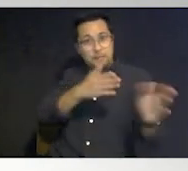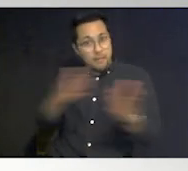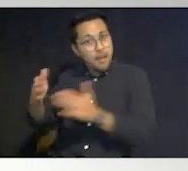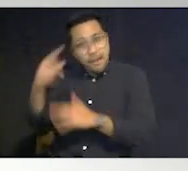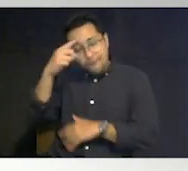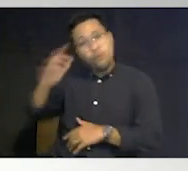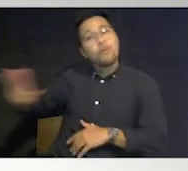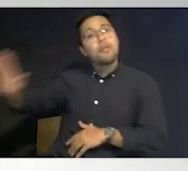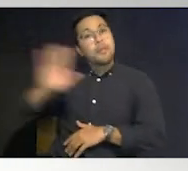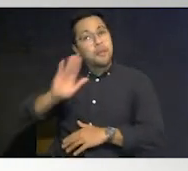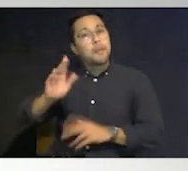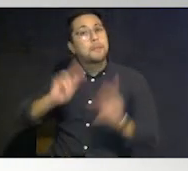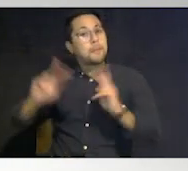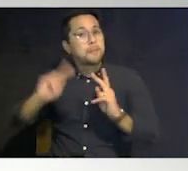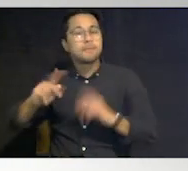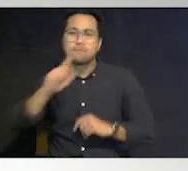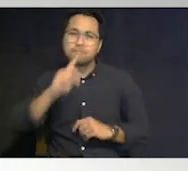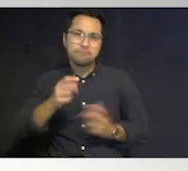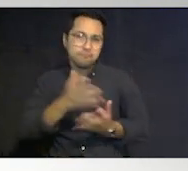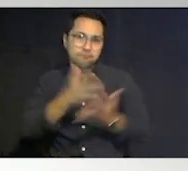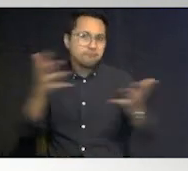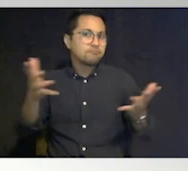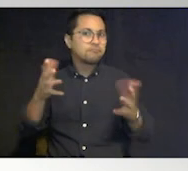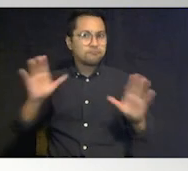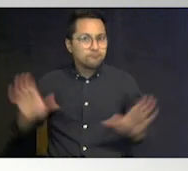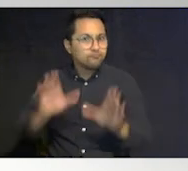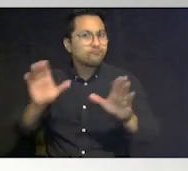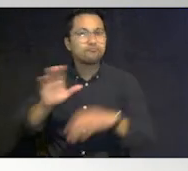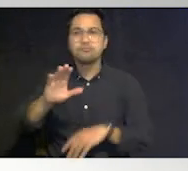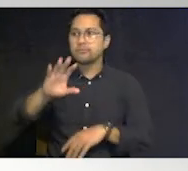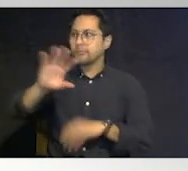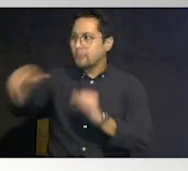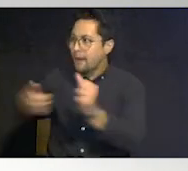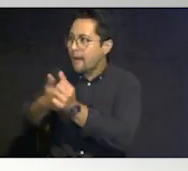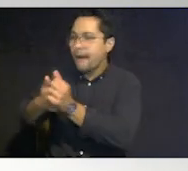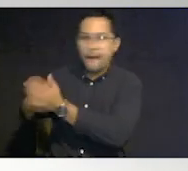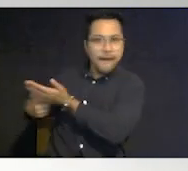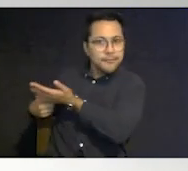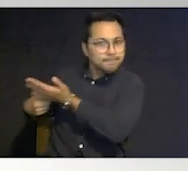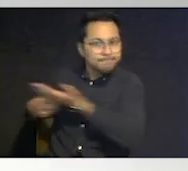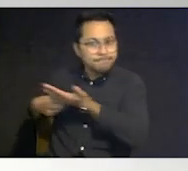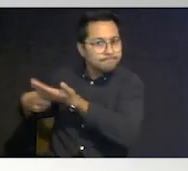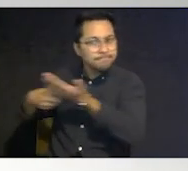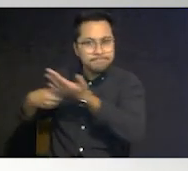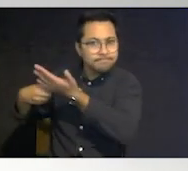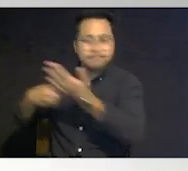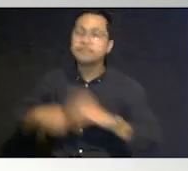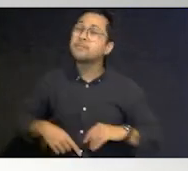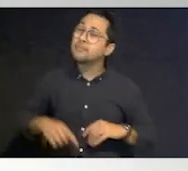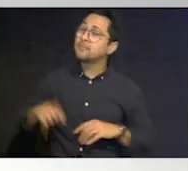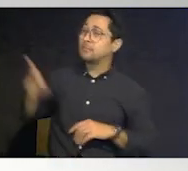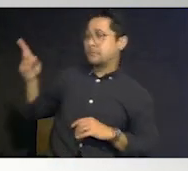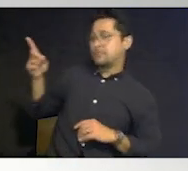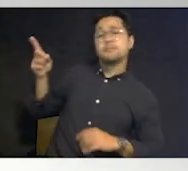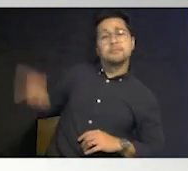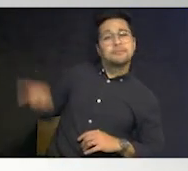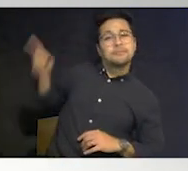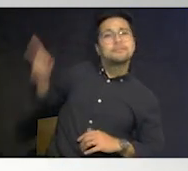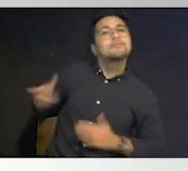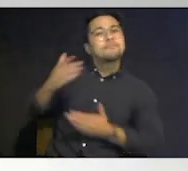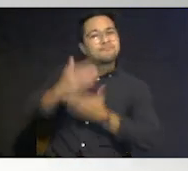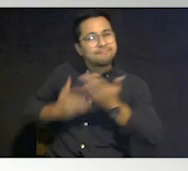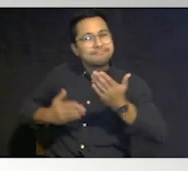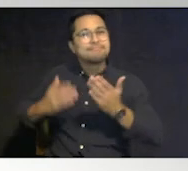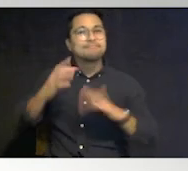that they serve so there's a lot going on behind the scenes um and so these are just some of the resources